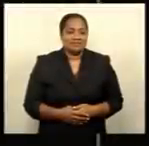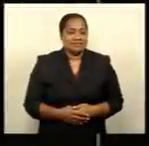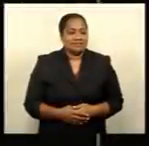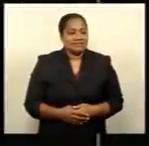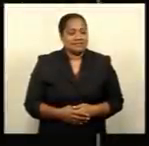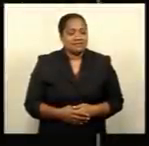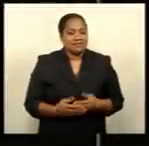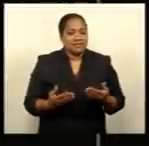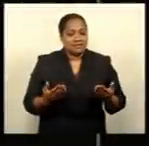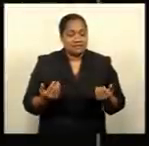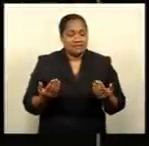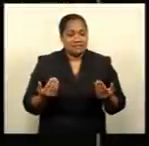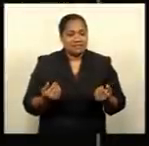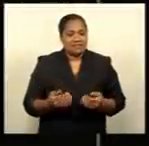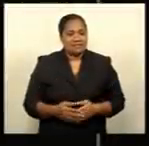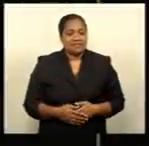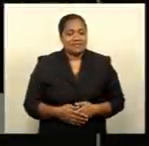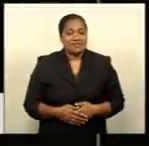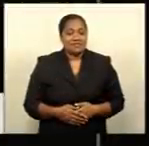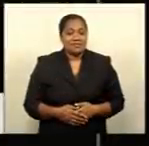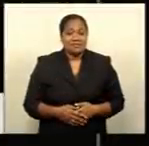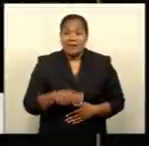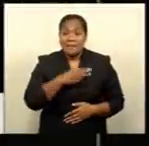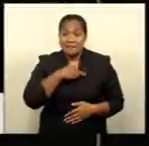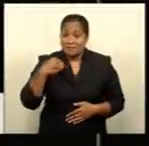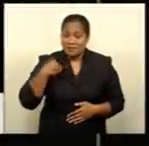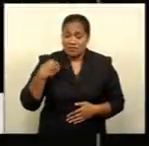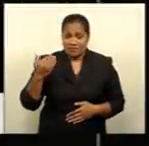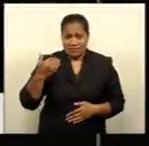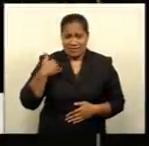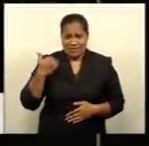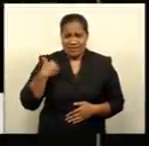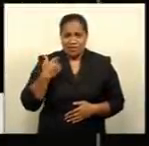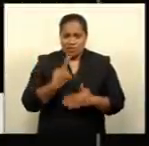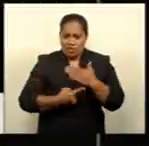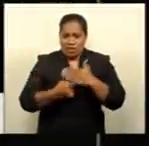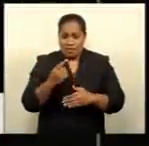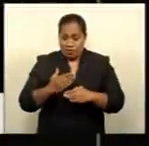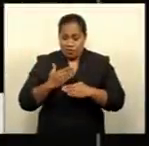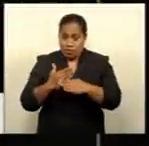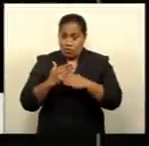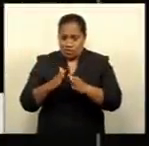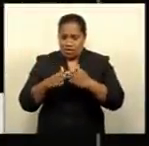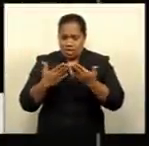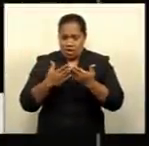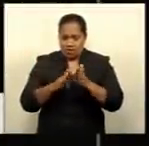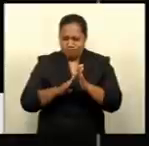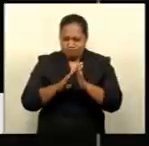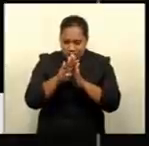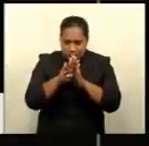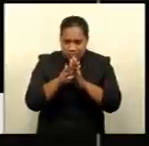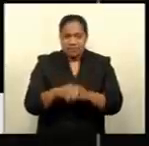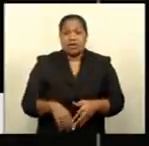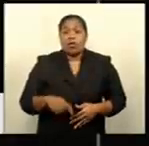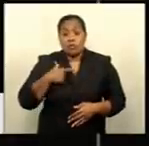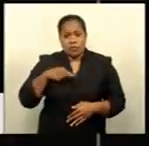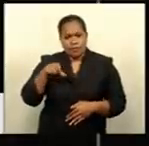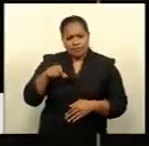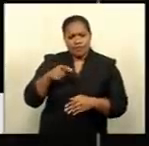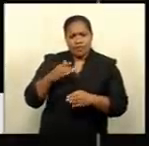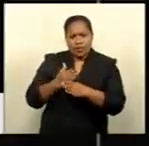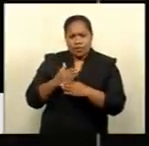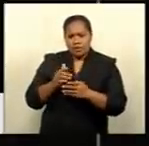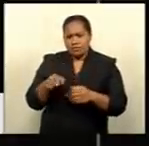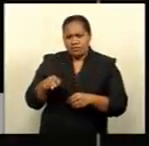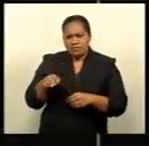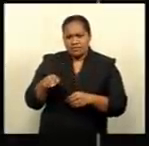Welcome back. The Ministry of Health has beefed up its operations as any lapse in quarantine protocols present a high